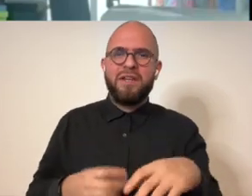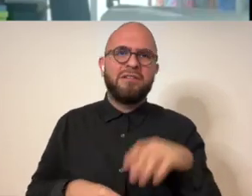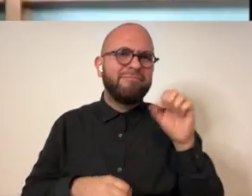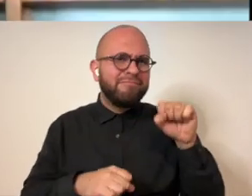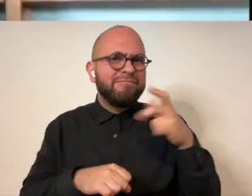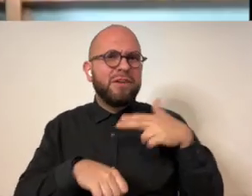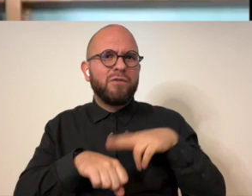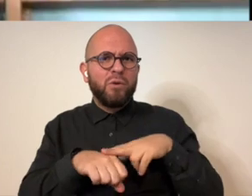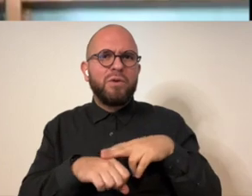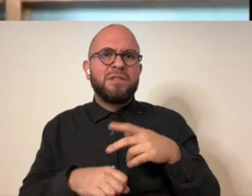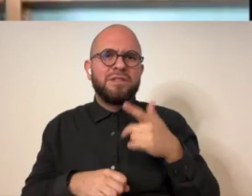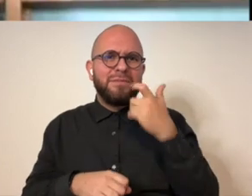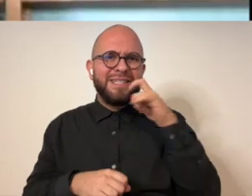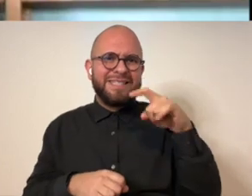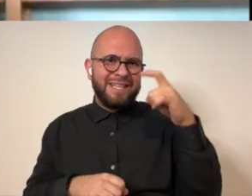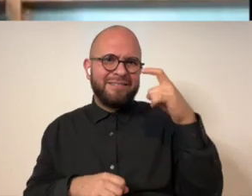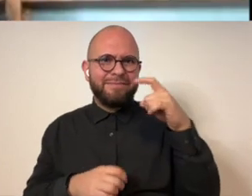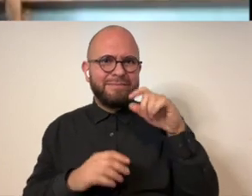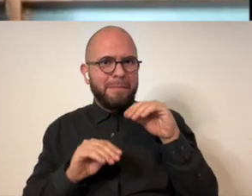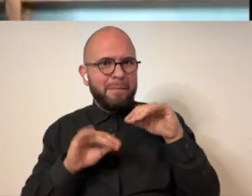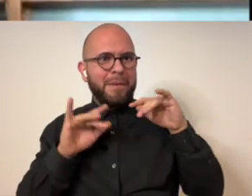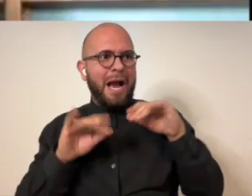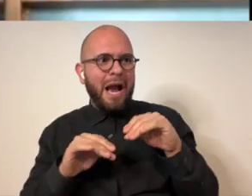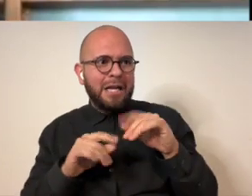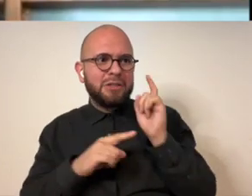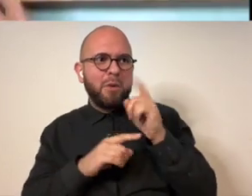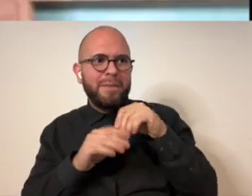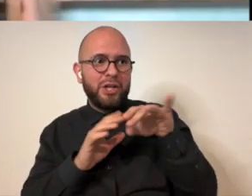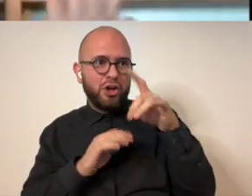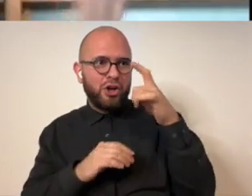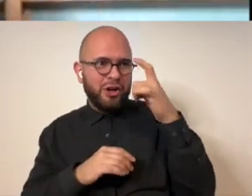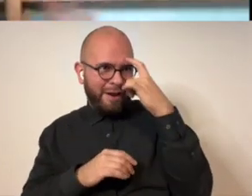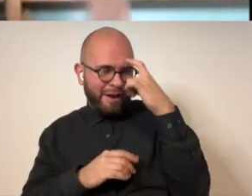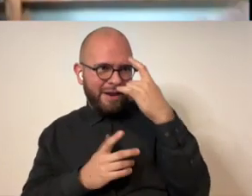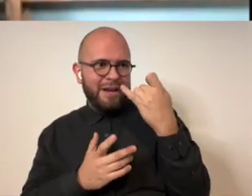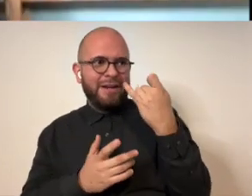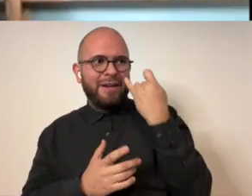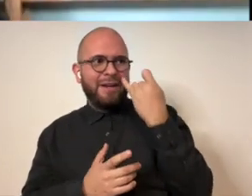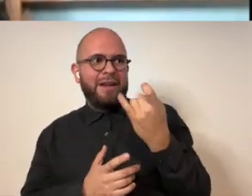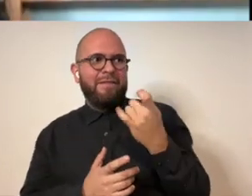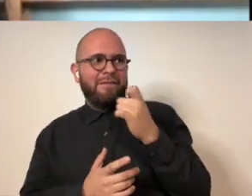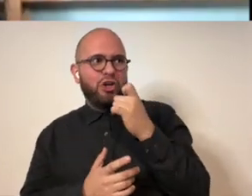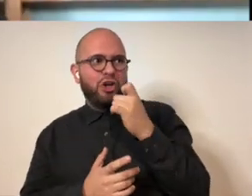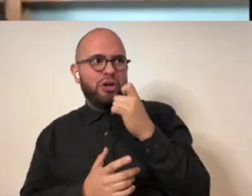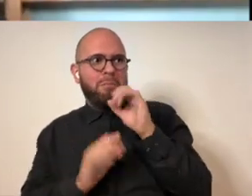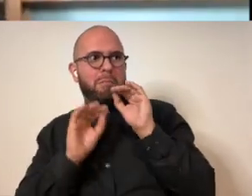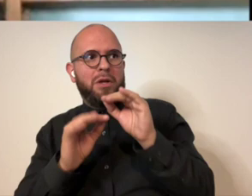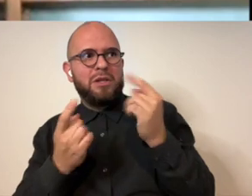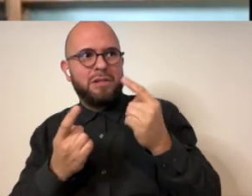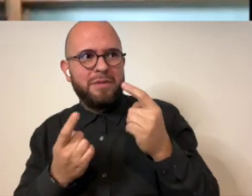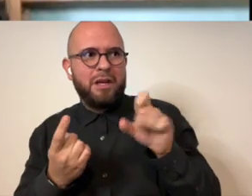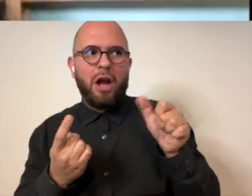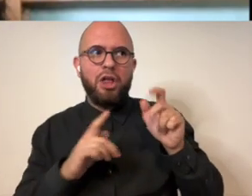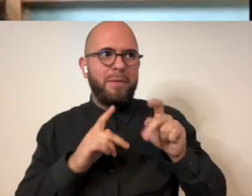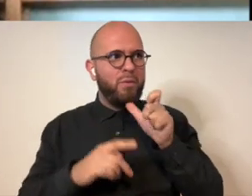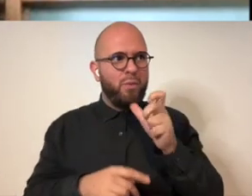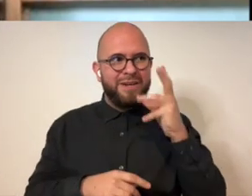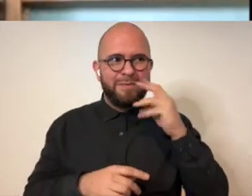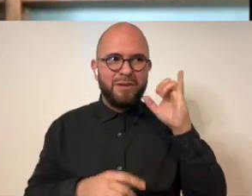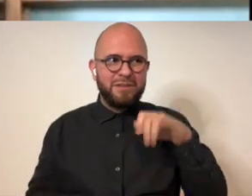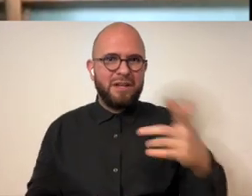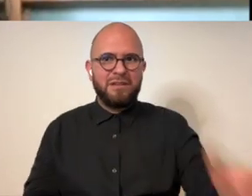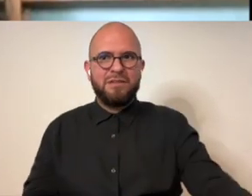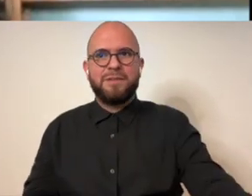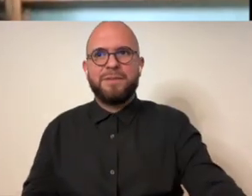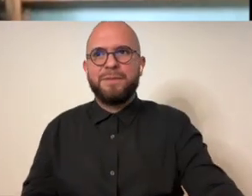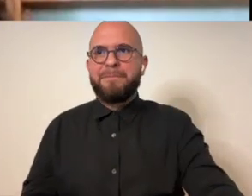perfect exactly of course because that magic little moment in your head unless you're putting it onto something nobody else gets to